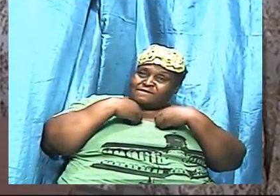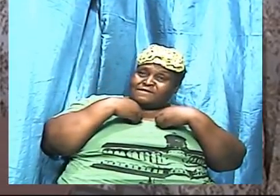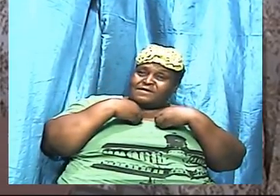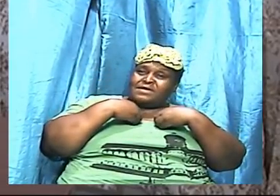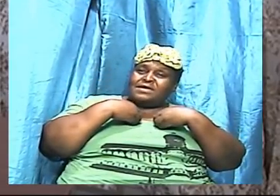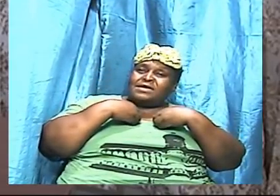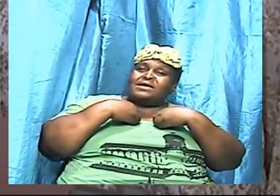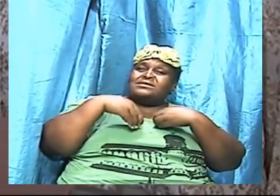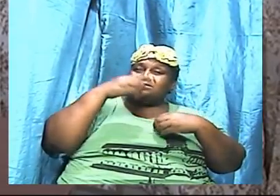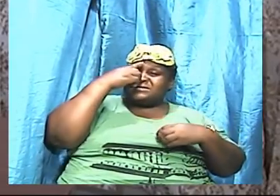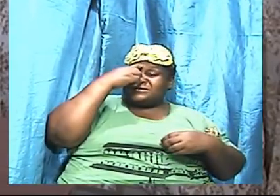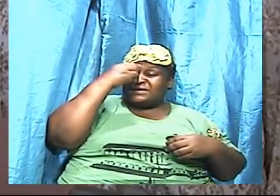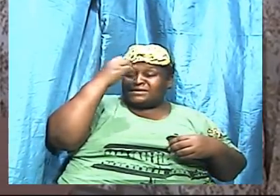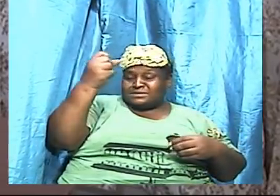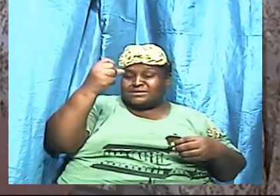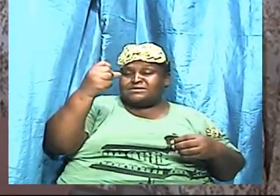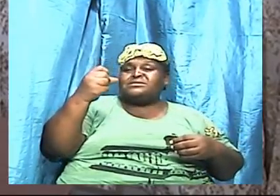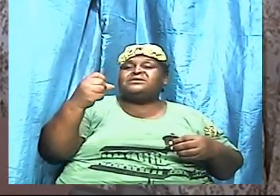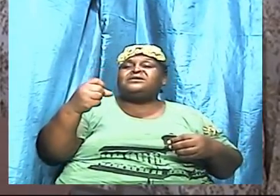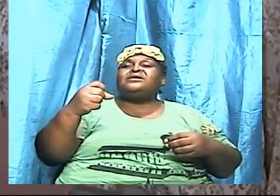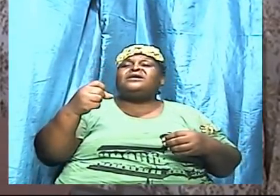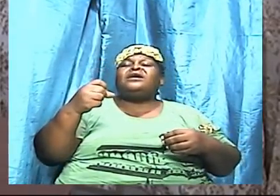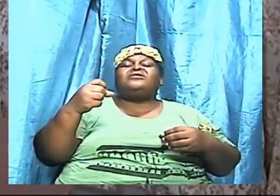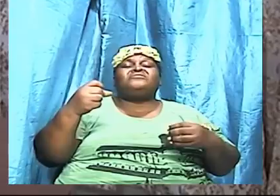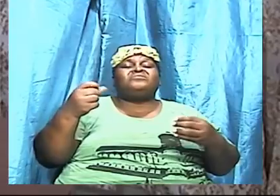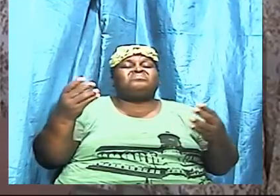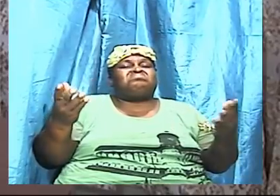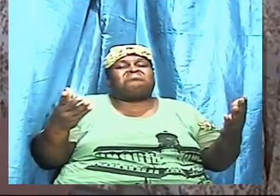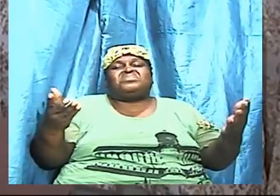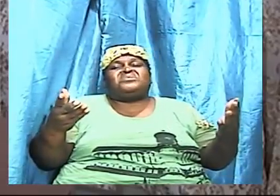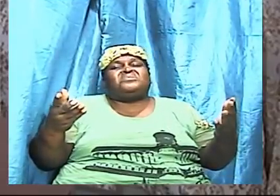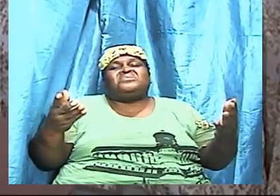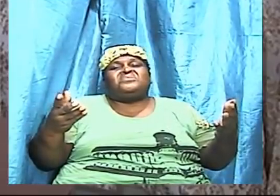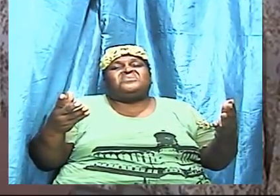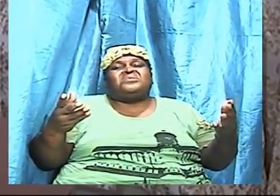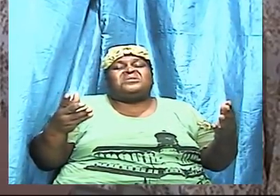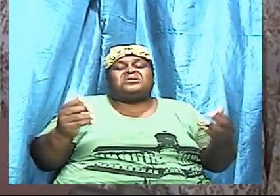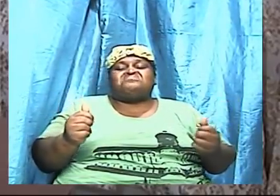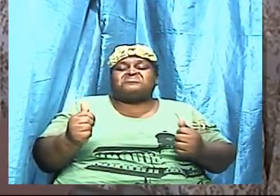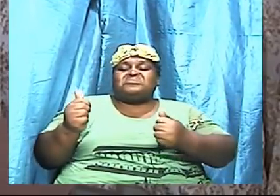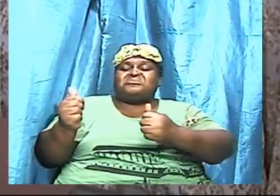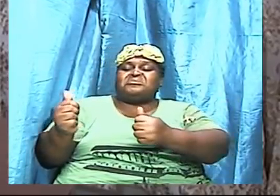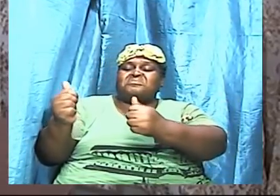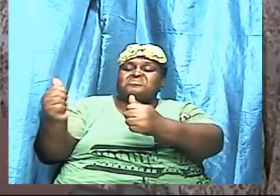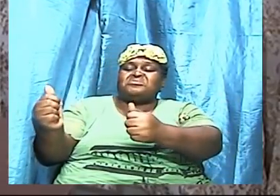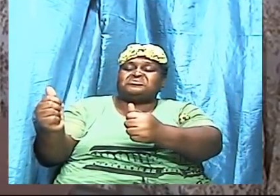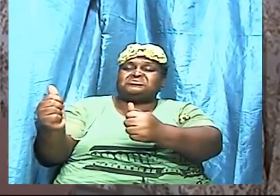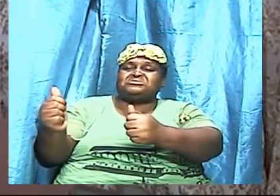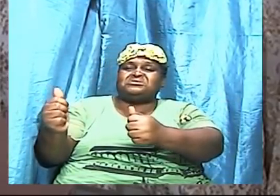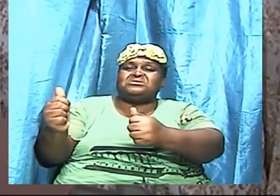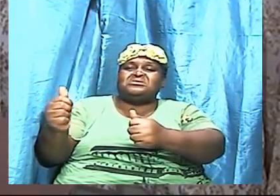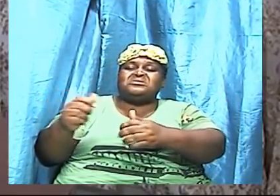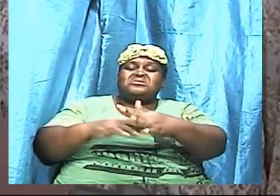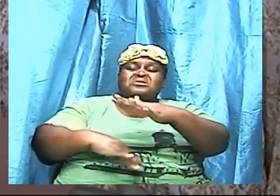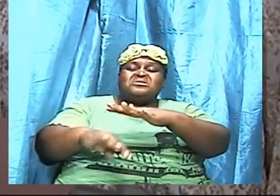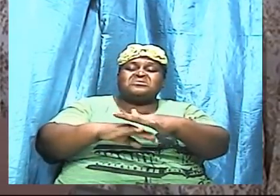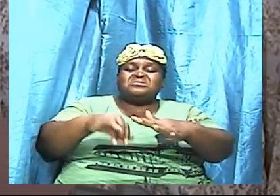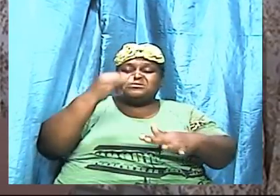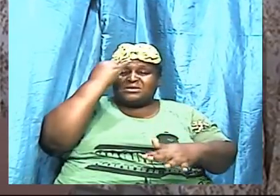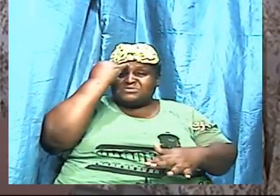sense of what exactly the Apostle under the inspiration of the Holy Ghost